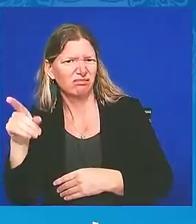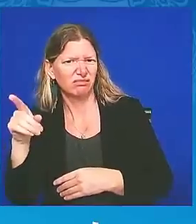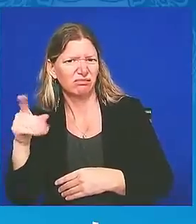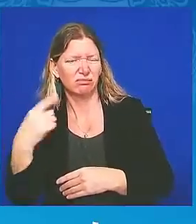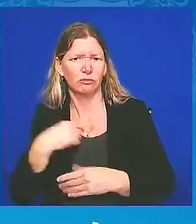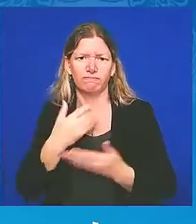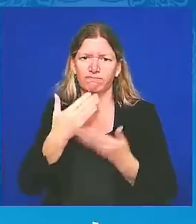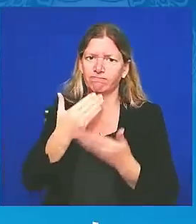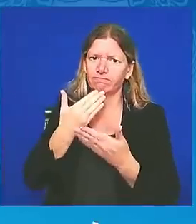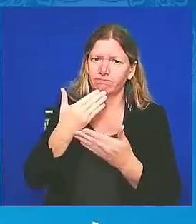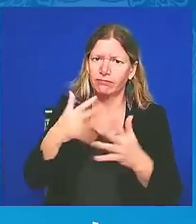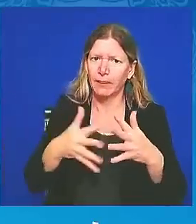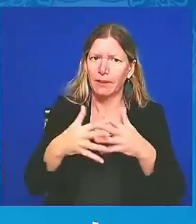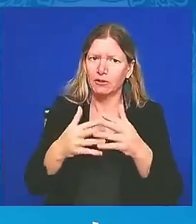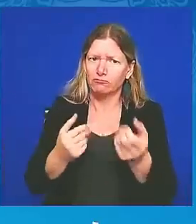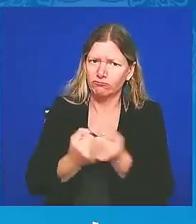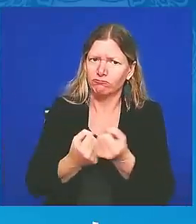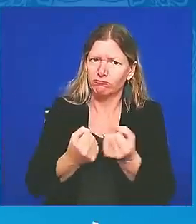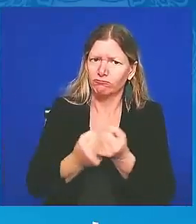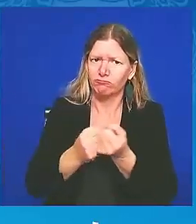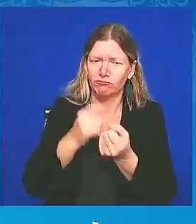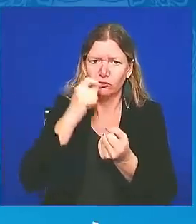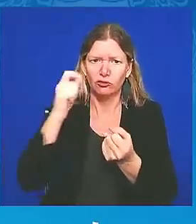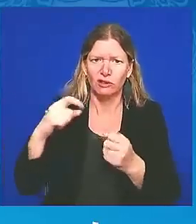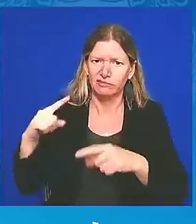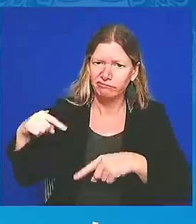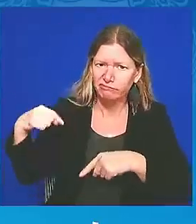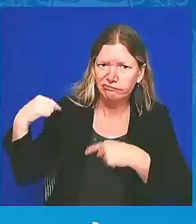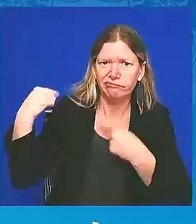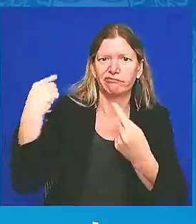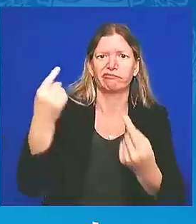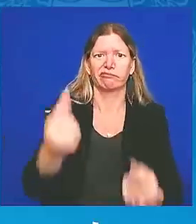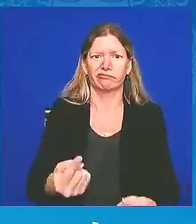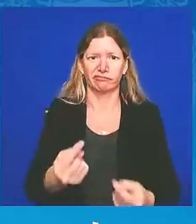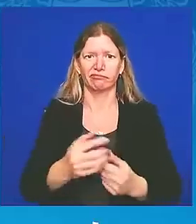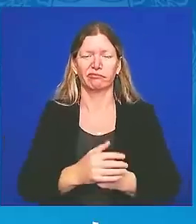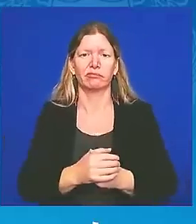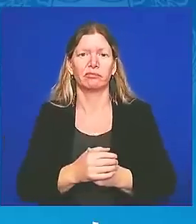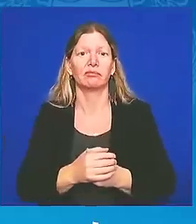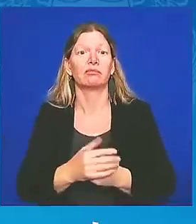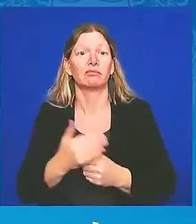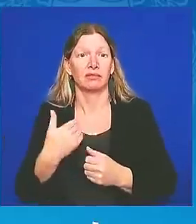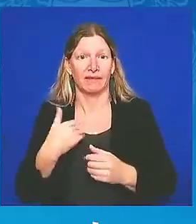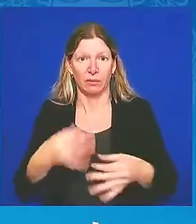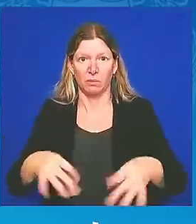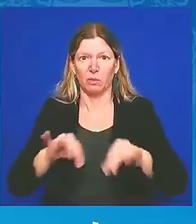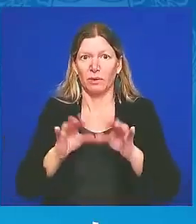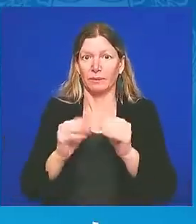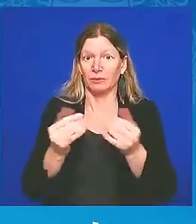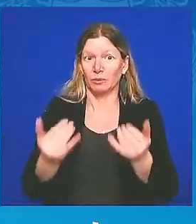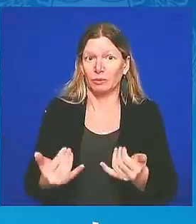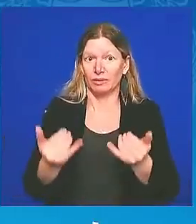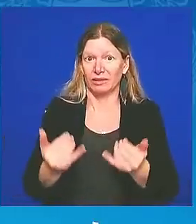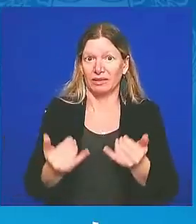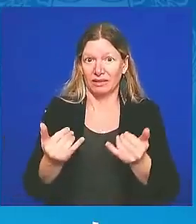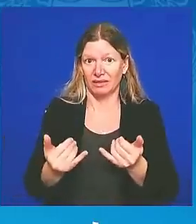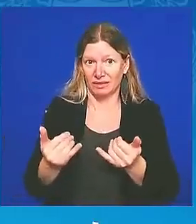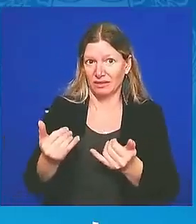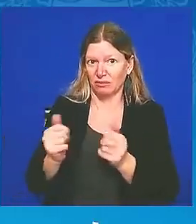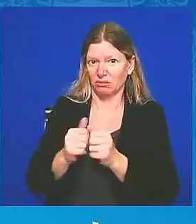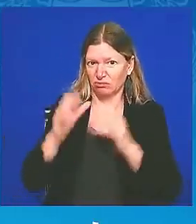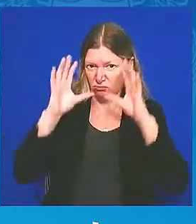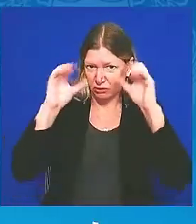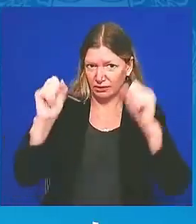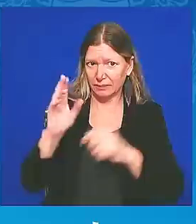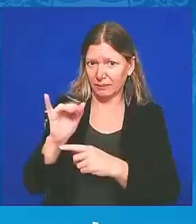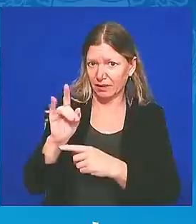right after I talked to President Biden about the plan of victory, and I will share some details of the plan